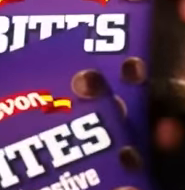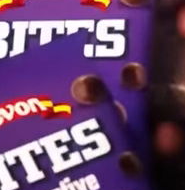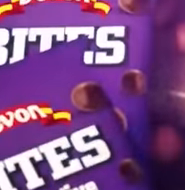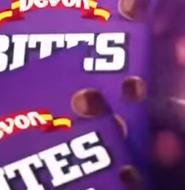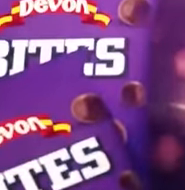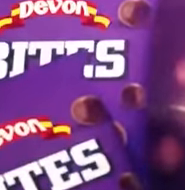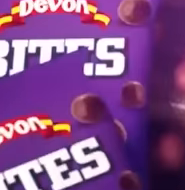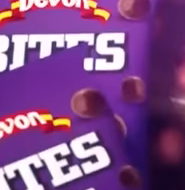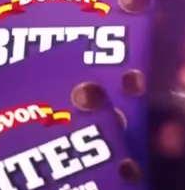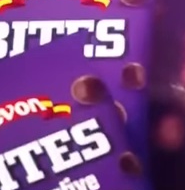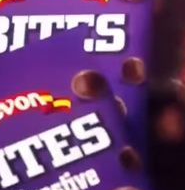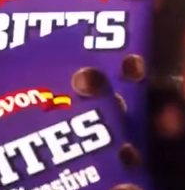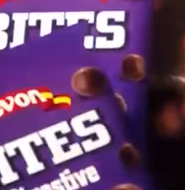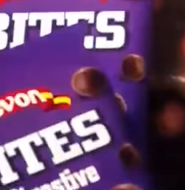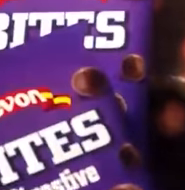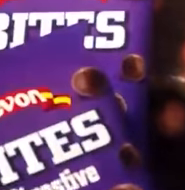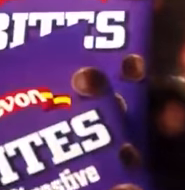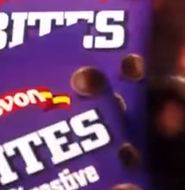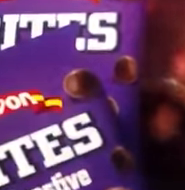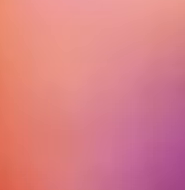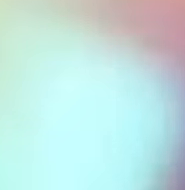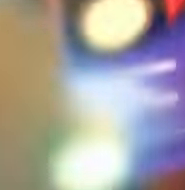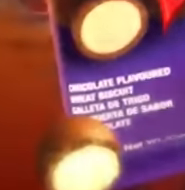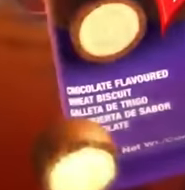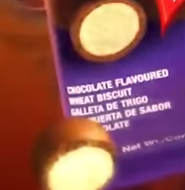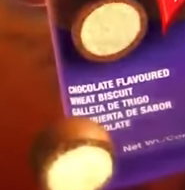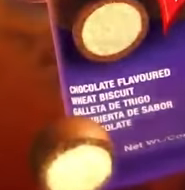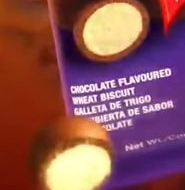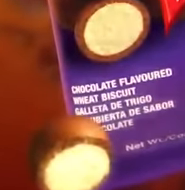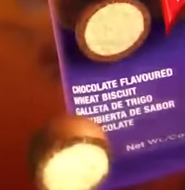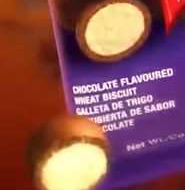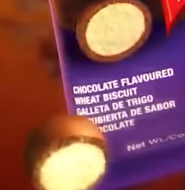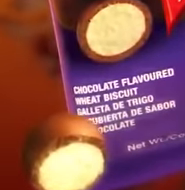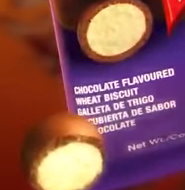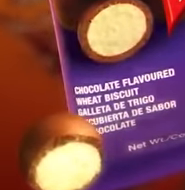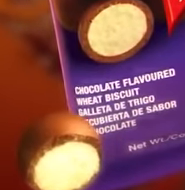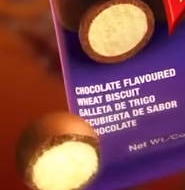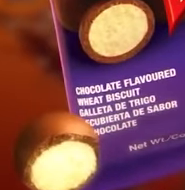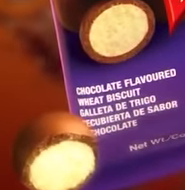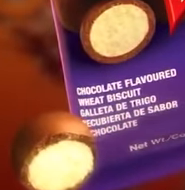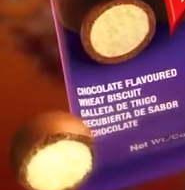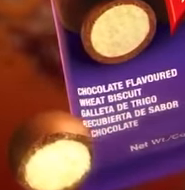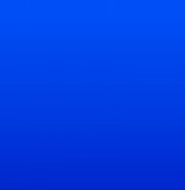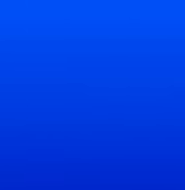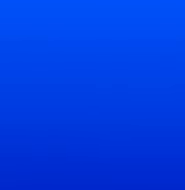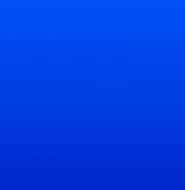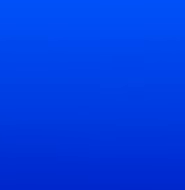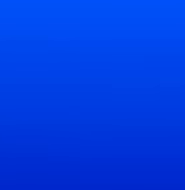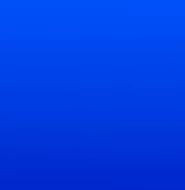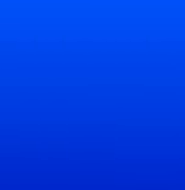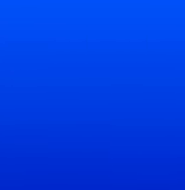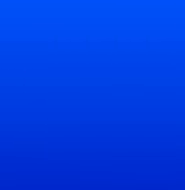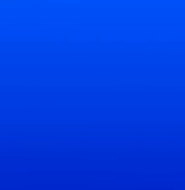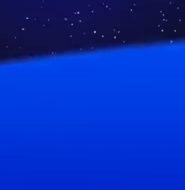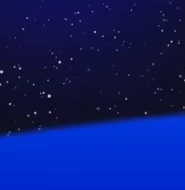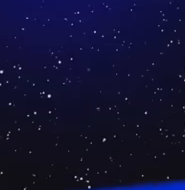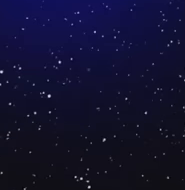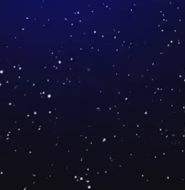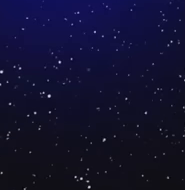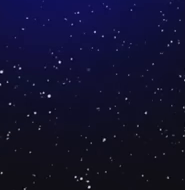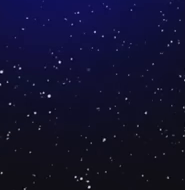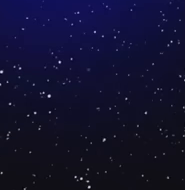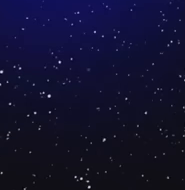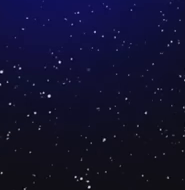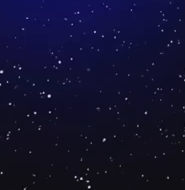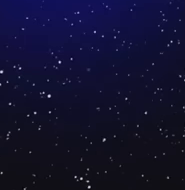An explosion of great taste. Digestive Bites make your taste buds go boom. Sleep peacefully